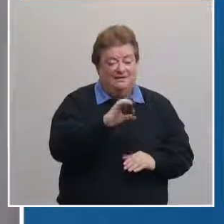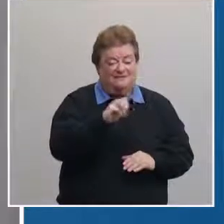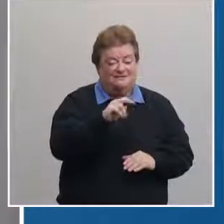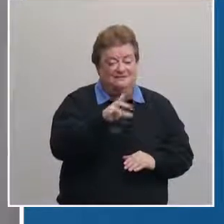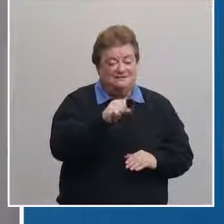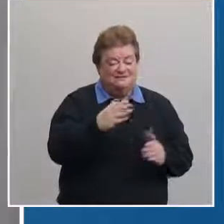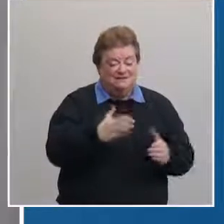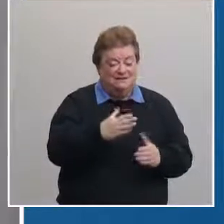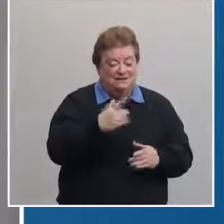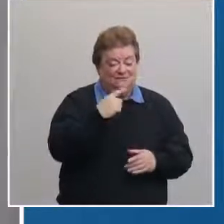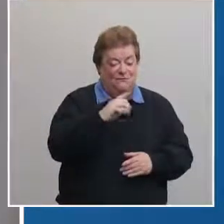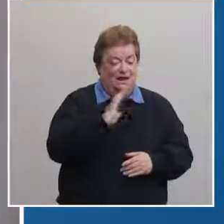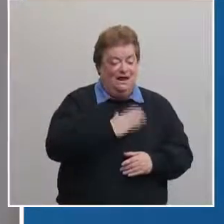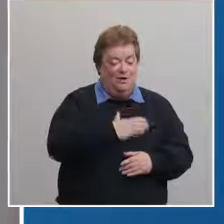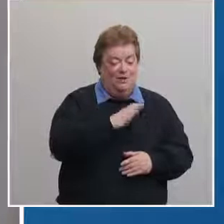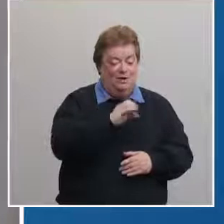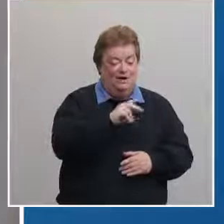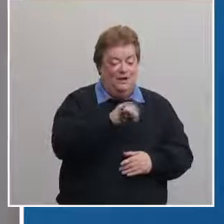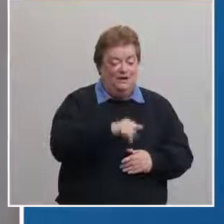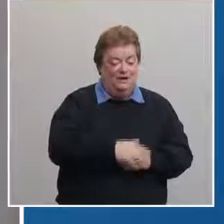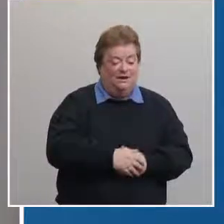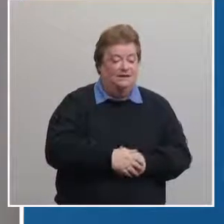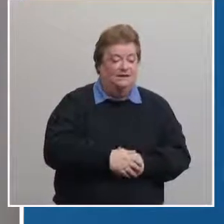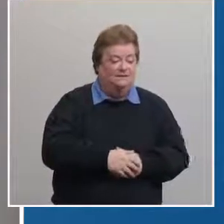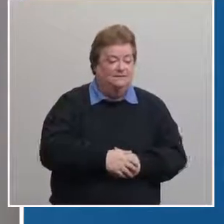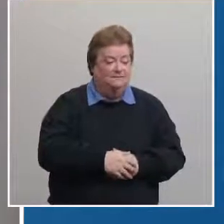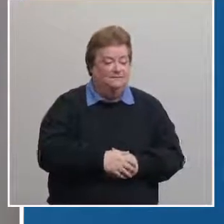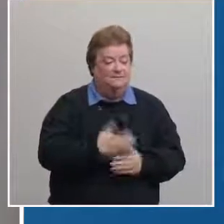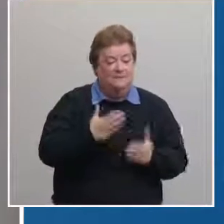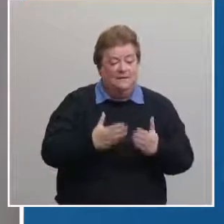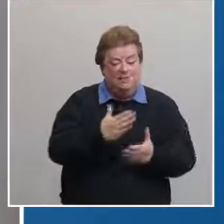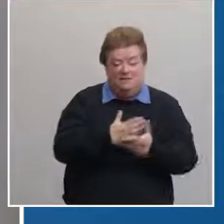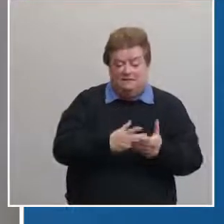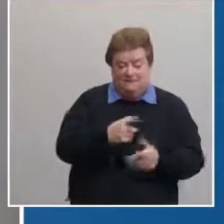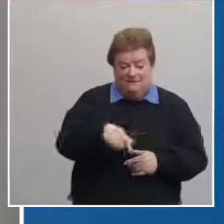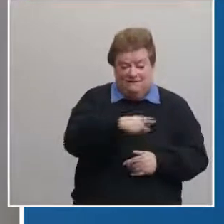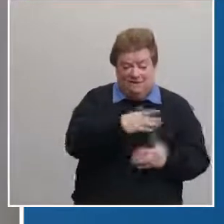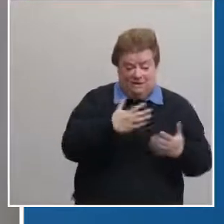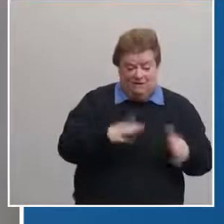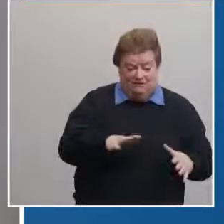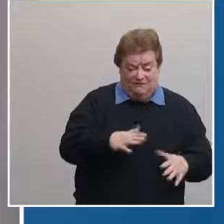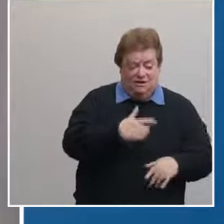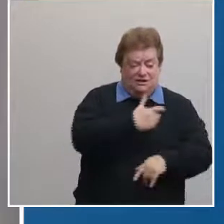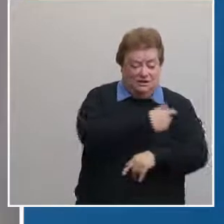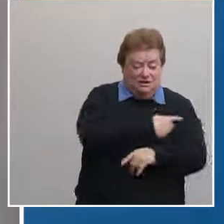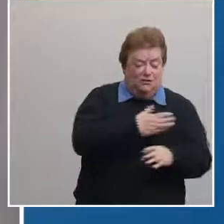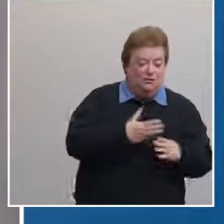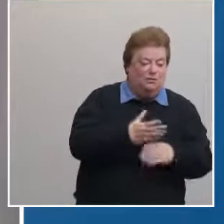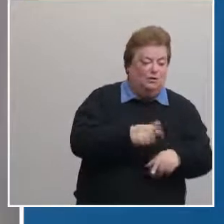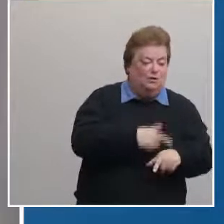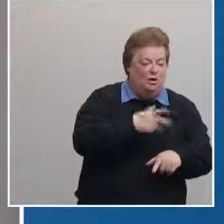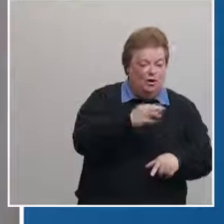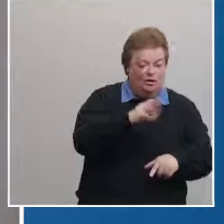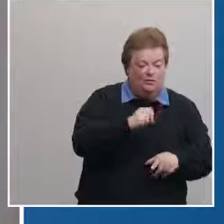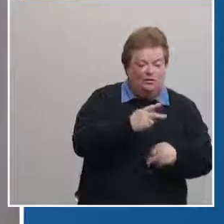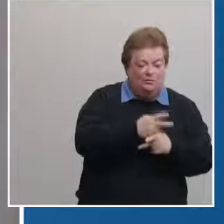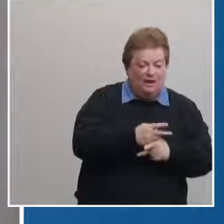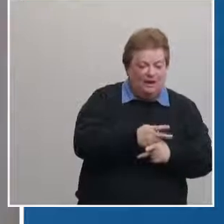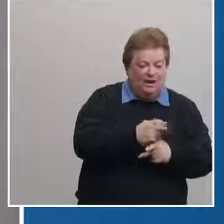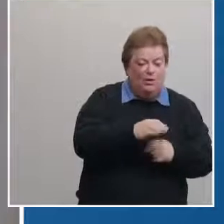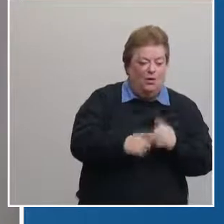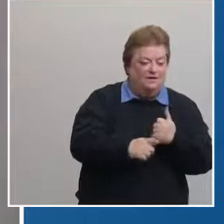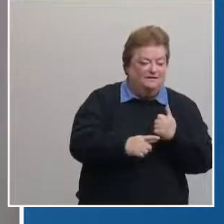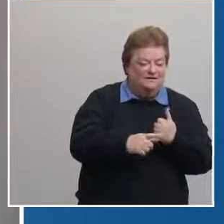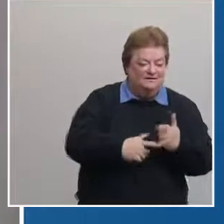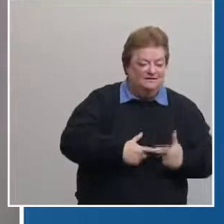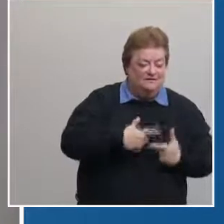county now some of those individuals may already have been vaccinated through long-term care or assisted living but